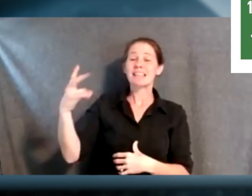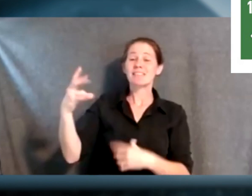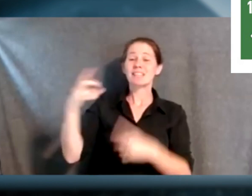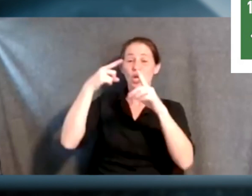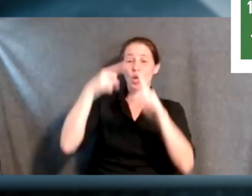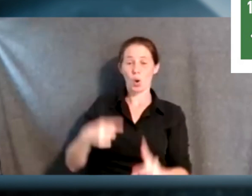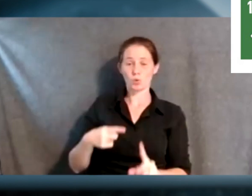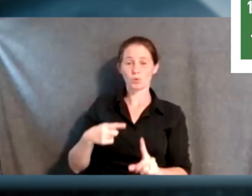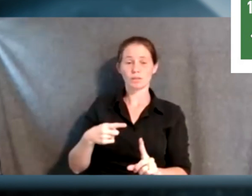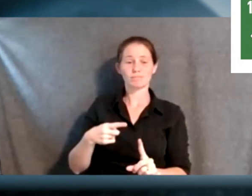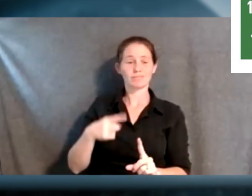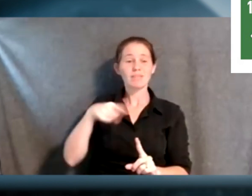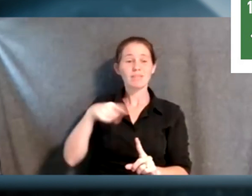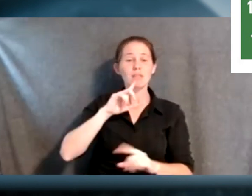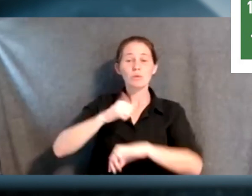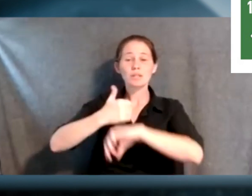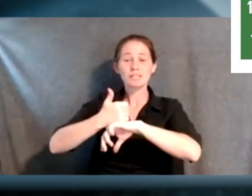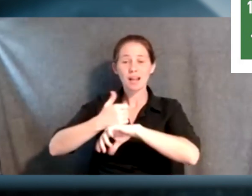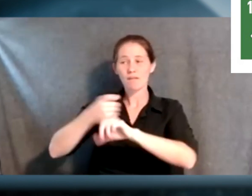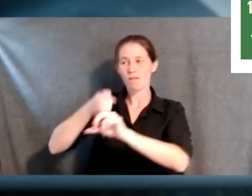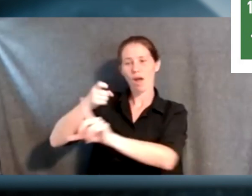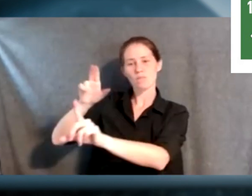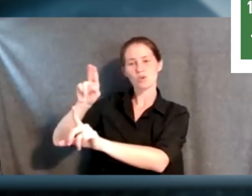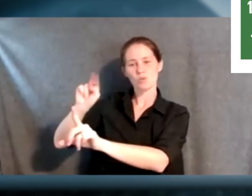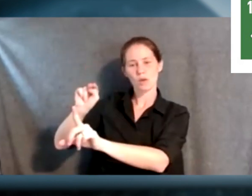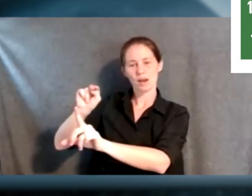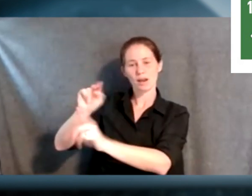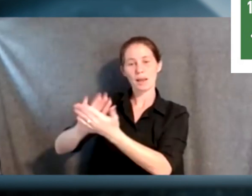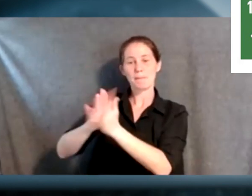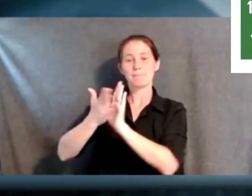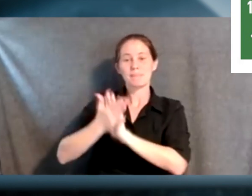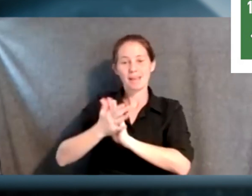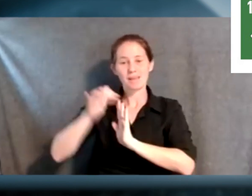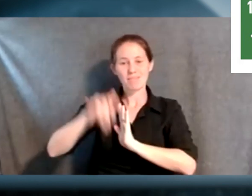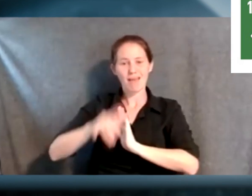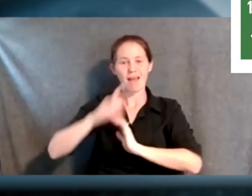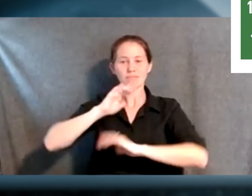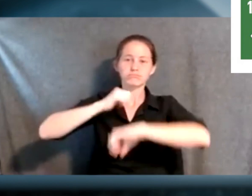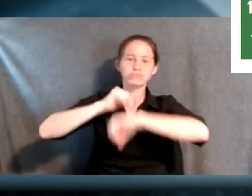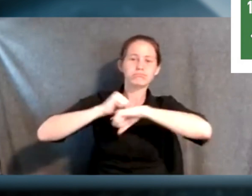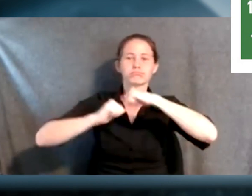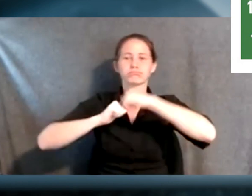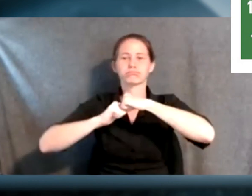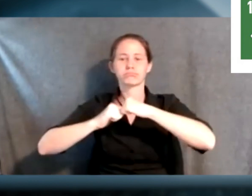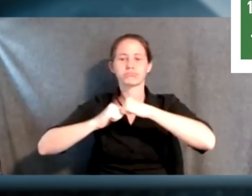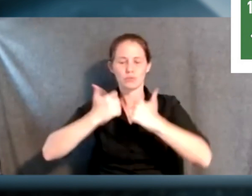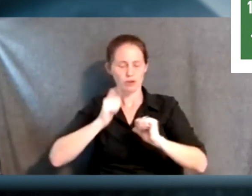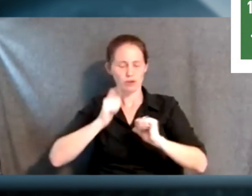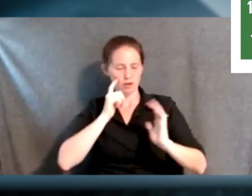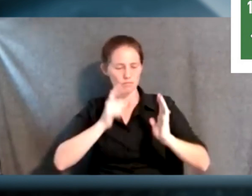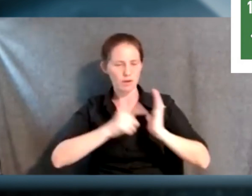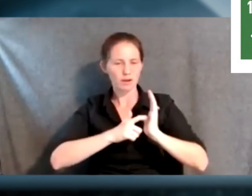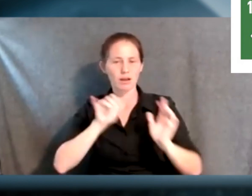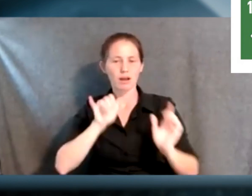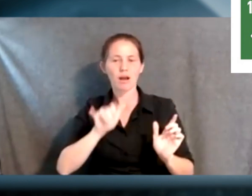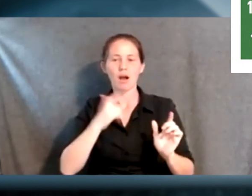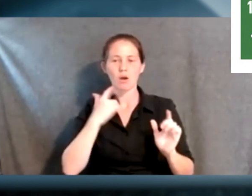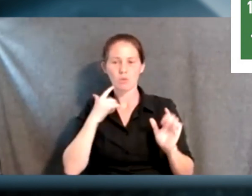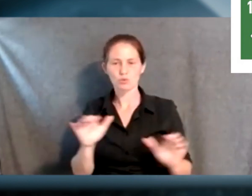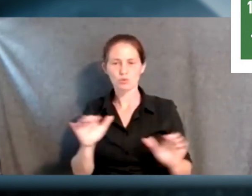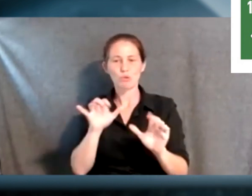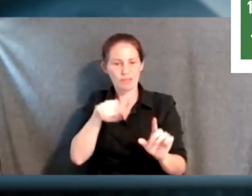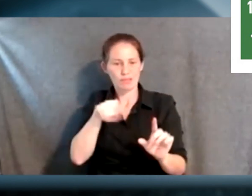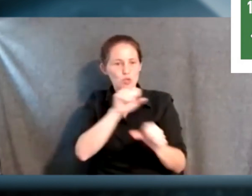by the UN effectively became that architecture that we started to recognize that we were doing this